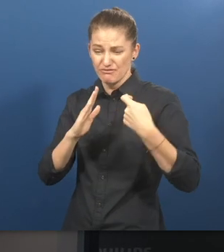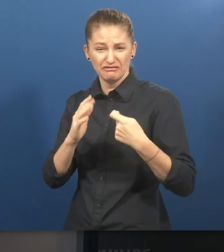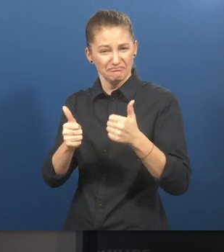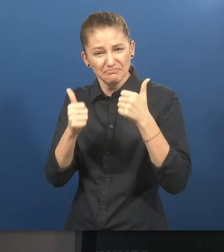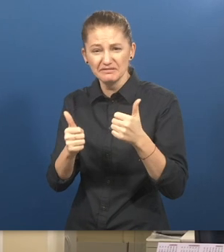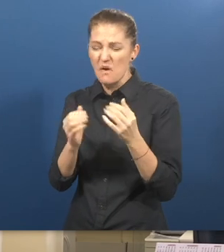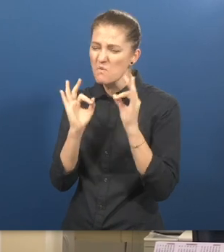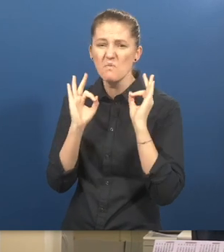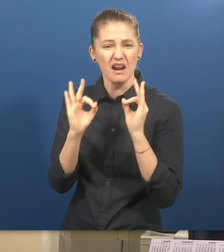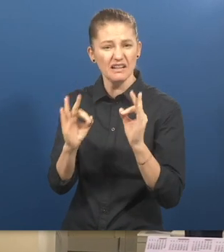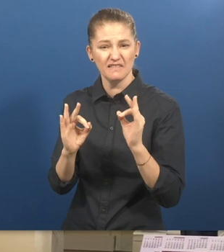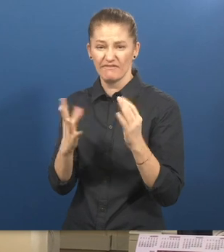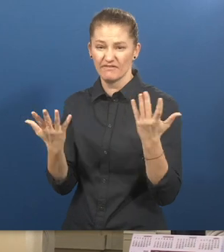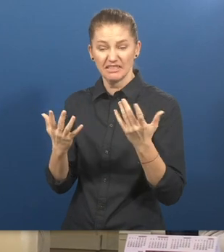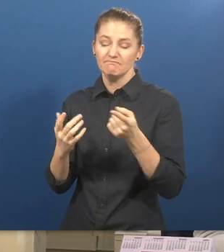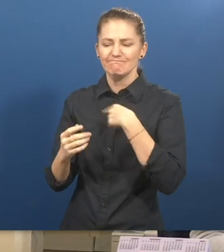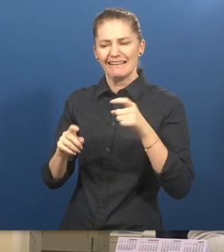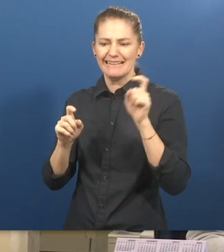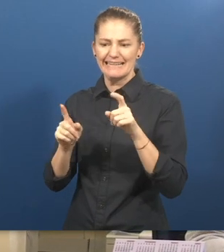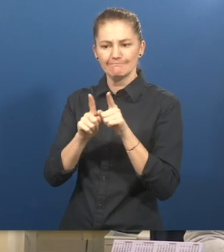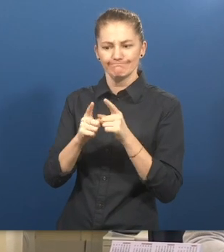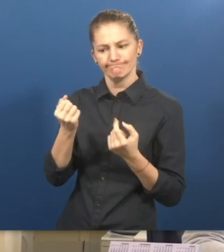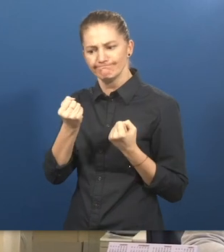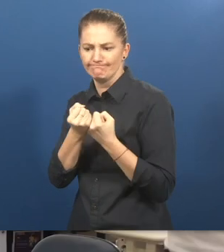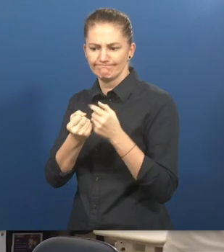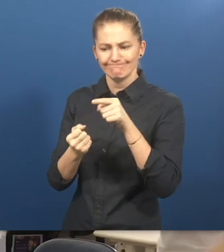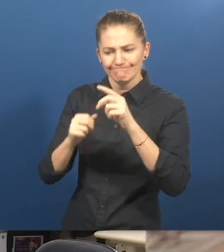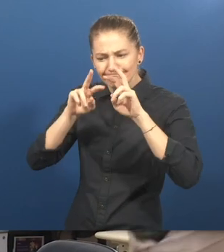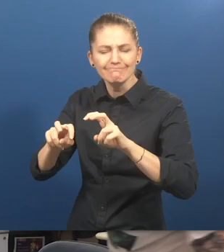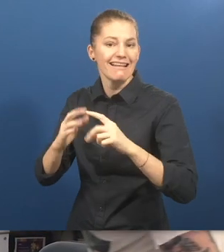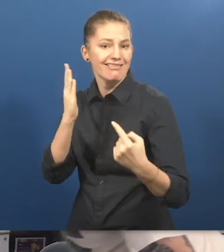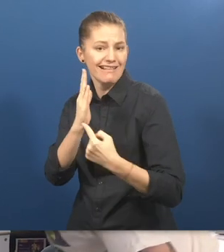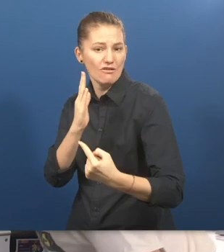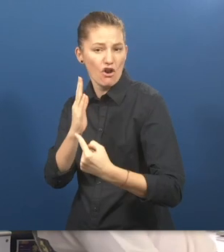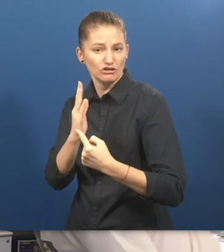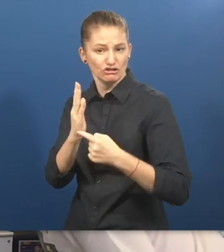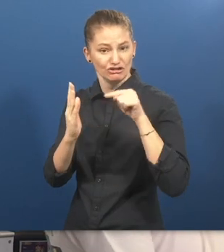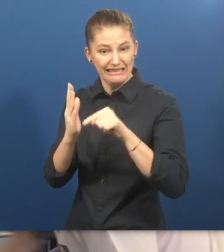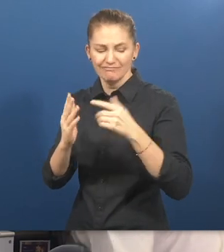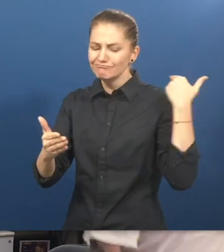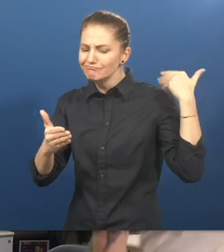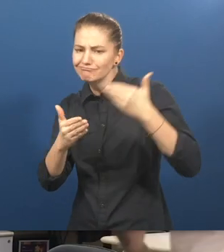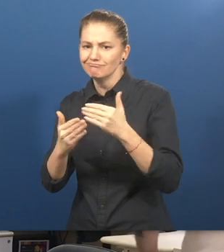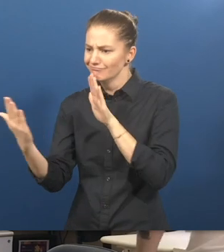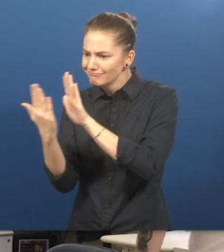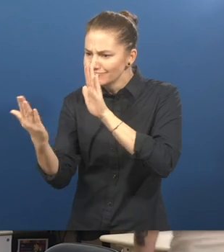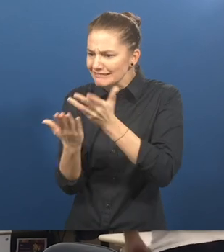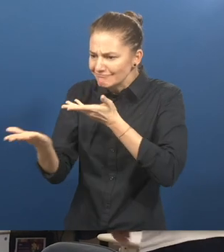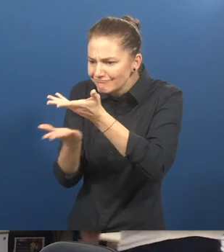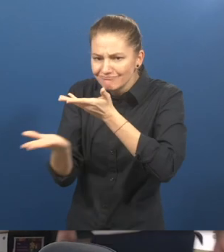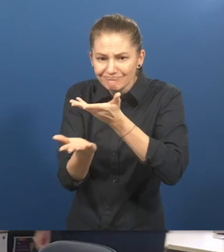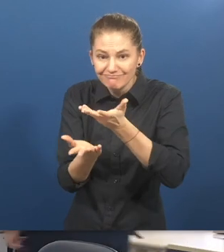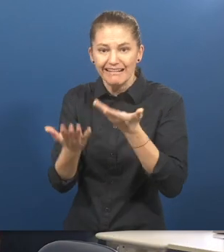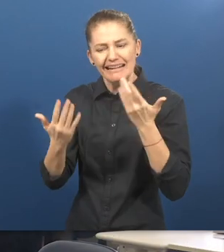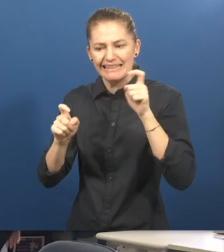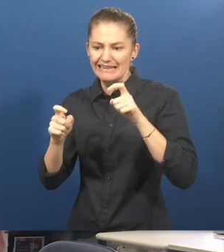we need to invest in technology, understanding that all the processes are done physically, they will need to be adapted to be able to maintain the same success